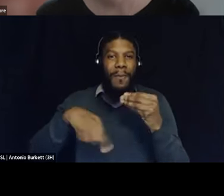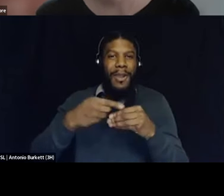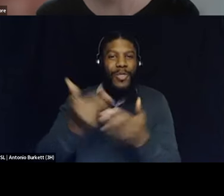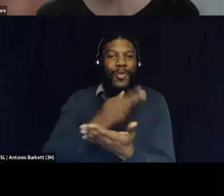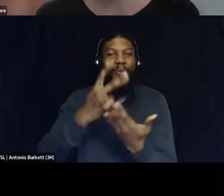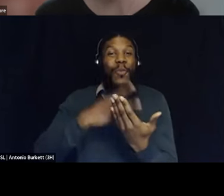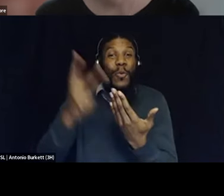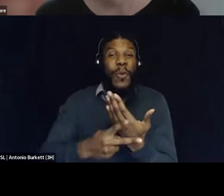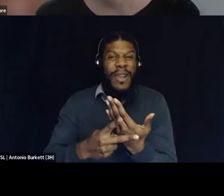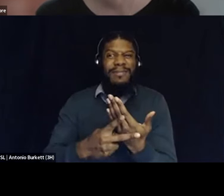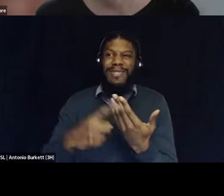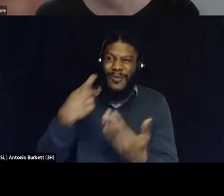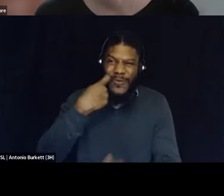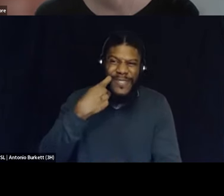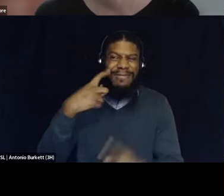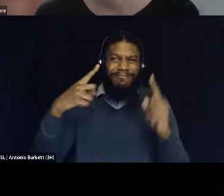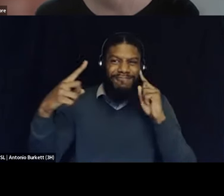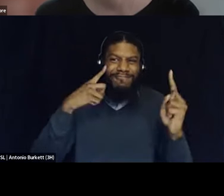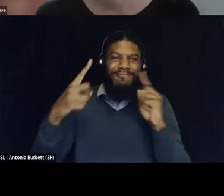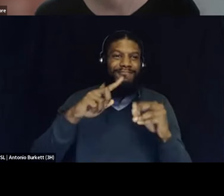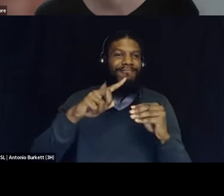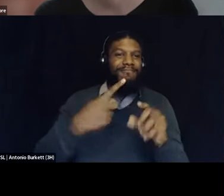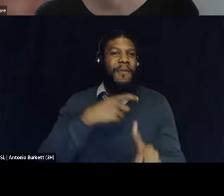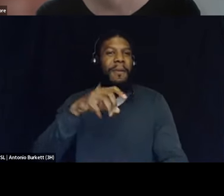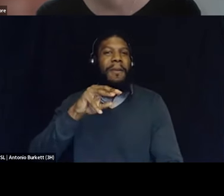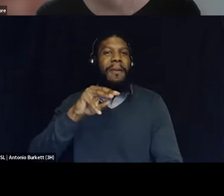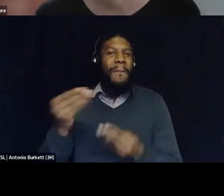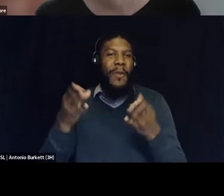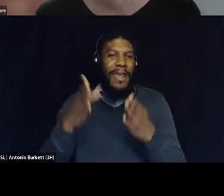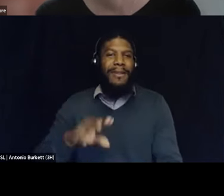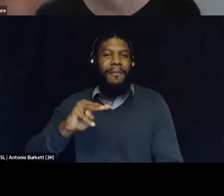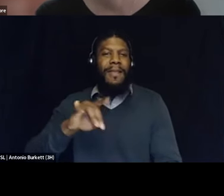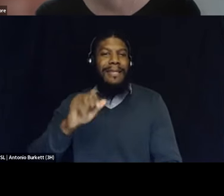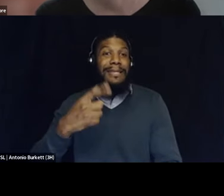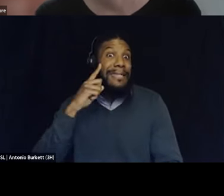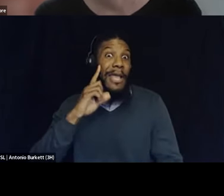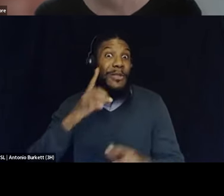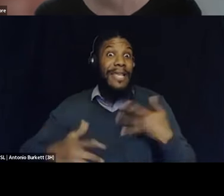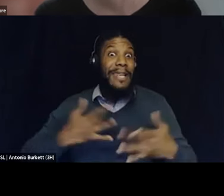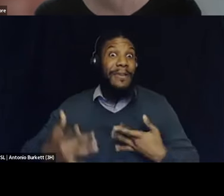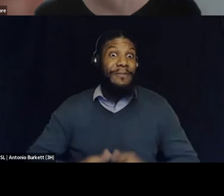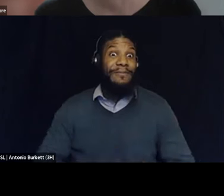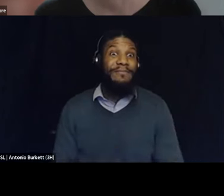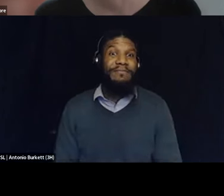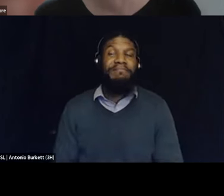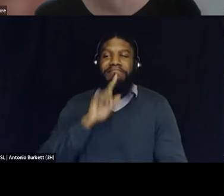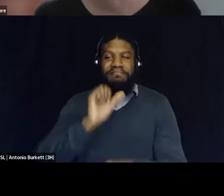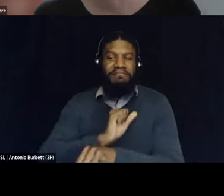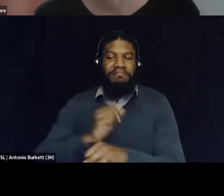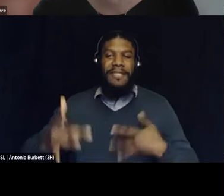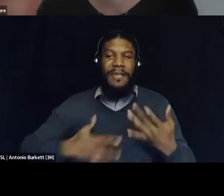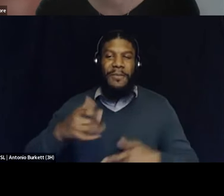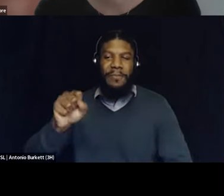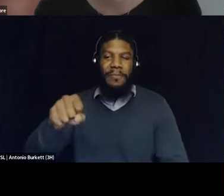that I just heard the moderator speak about, Melissa. It sounds exciting. It absolutely is.